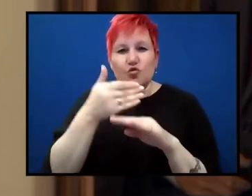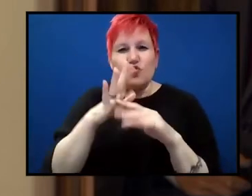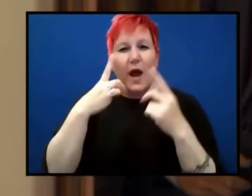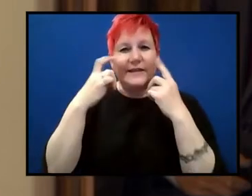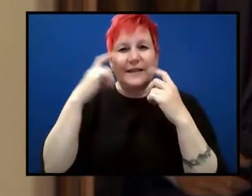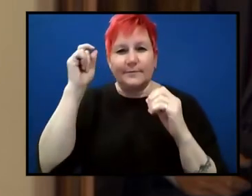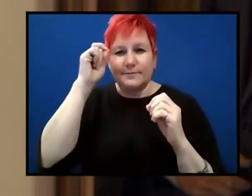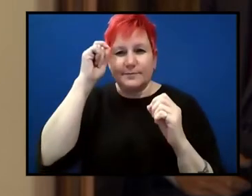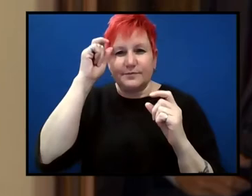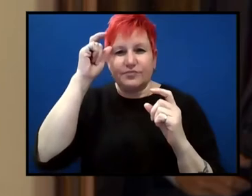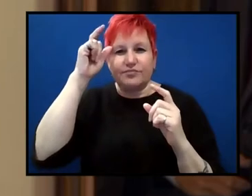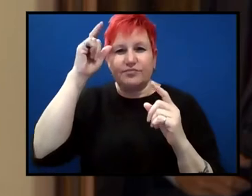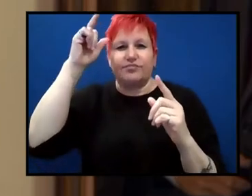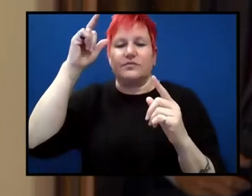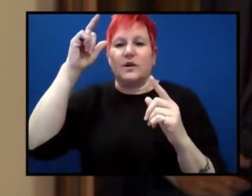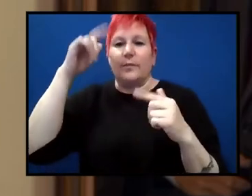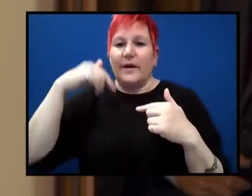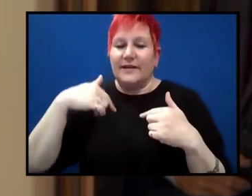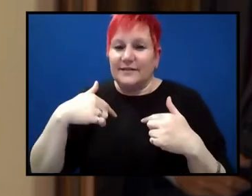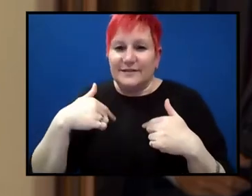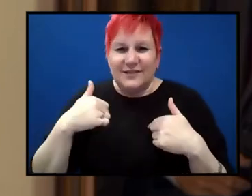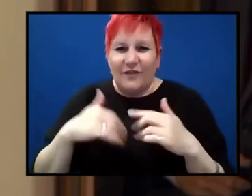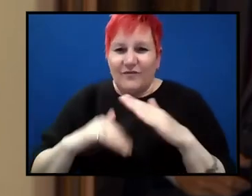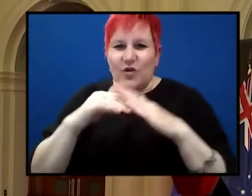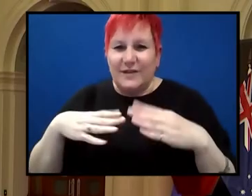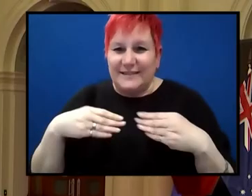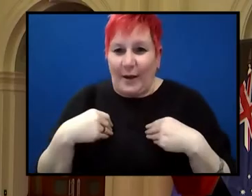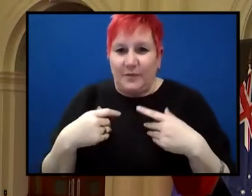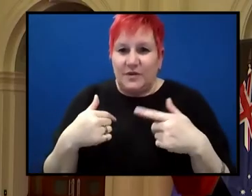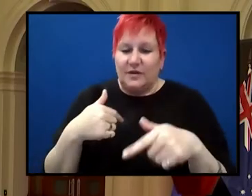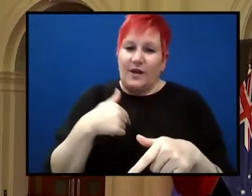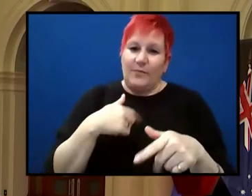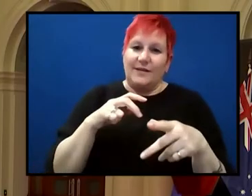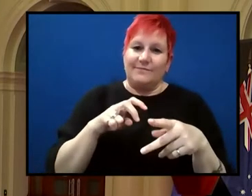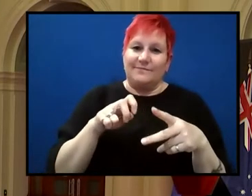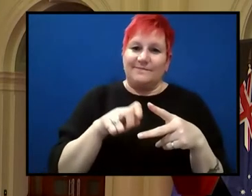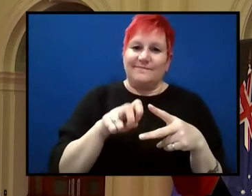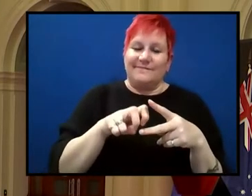it didn't get that far before we moved, we moved on to the next stage of our geology. So.